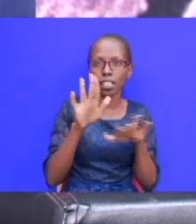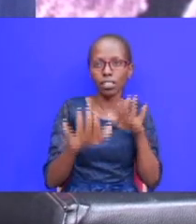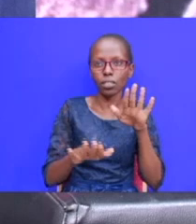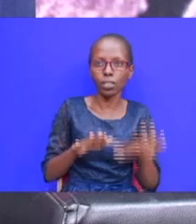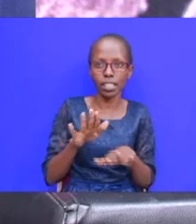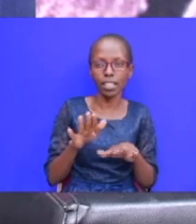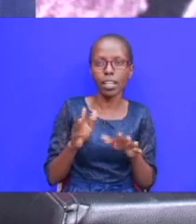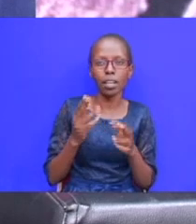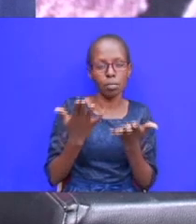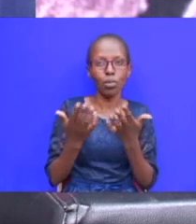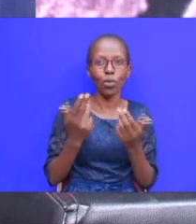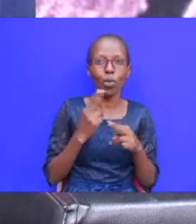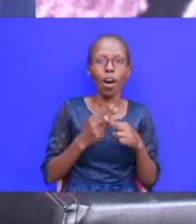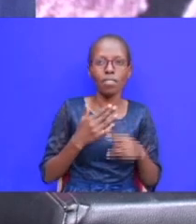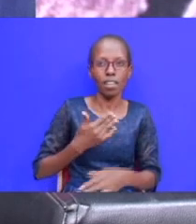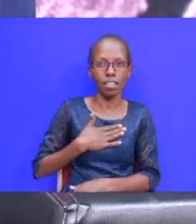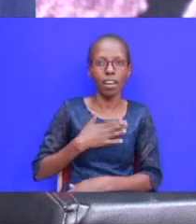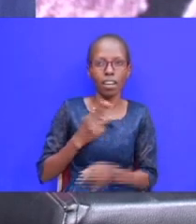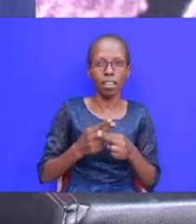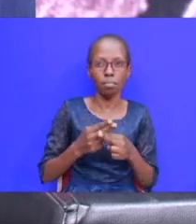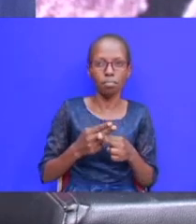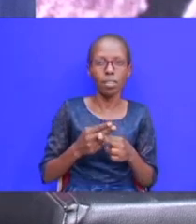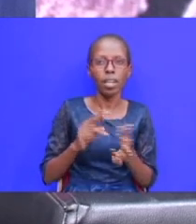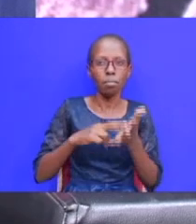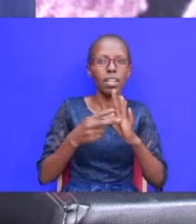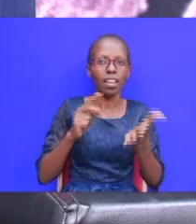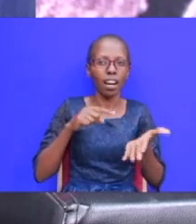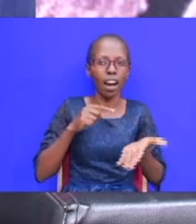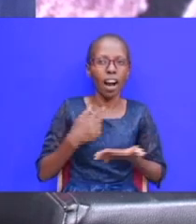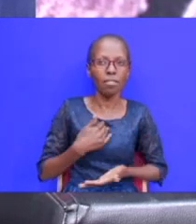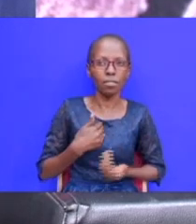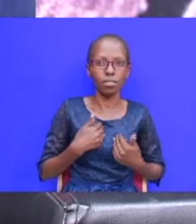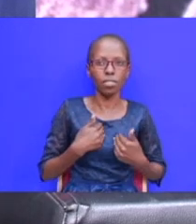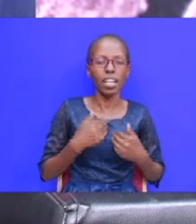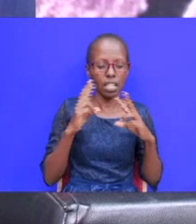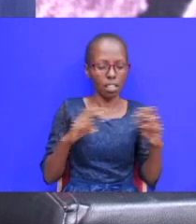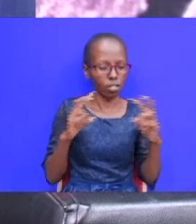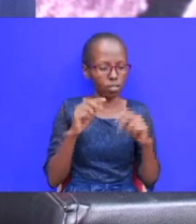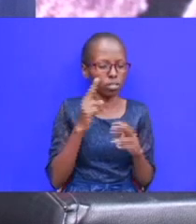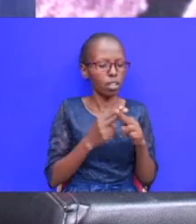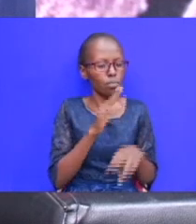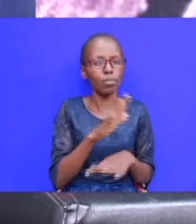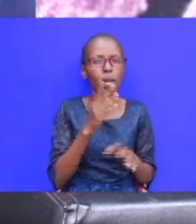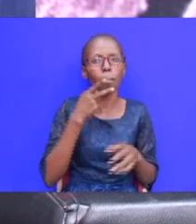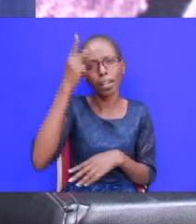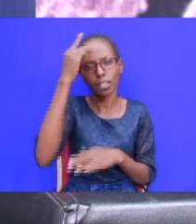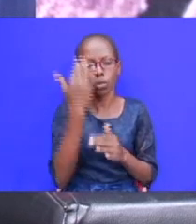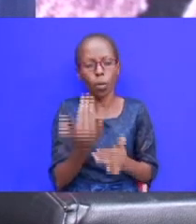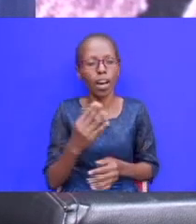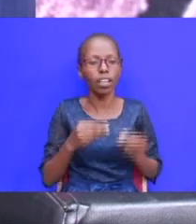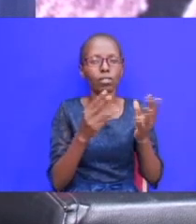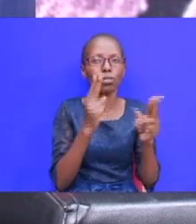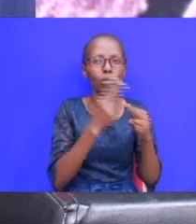probably you have a name does it have a meaning have you done as such on why your parent gave you your name some people have